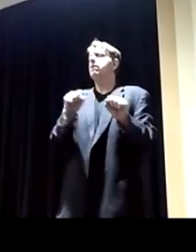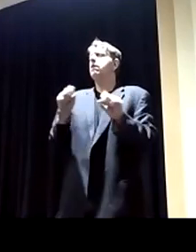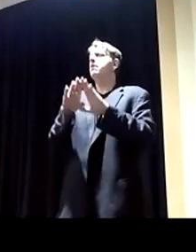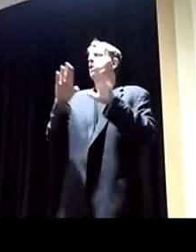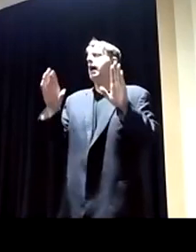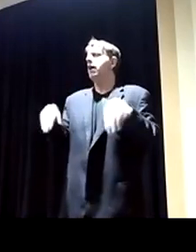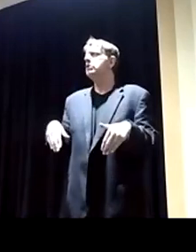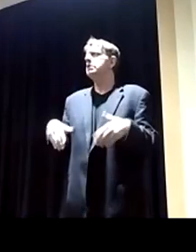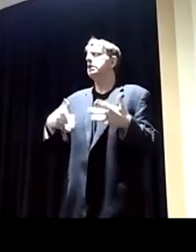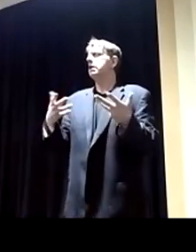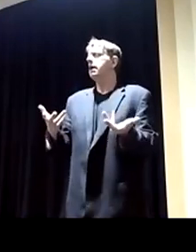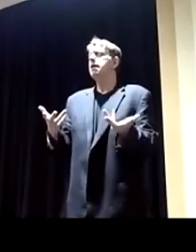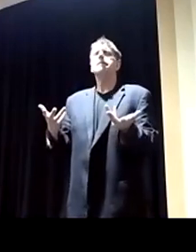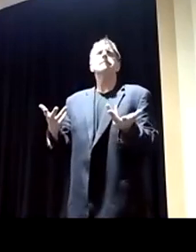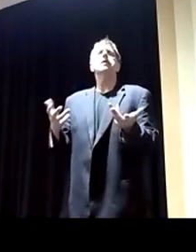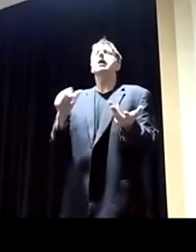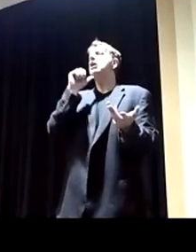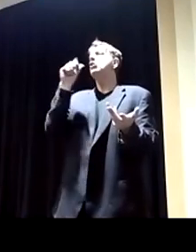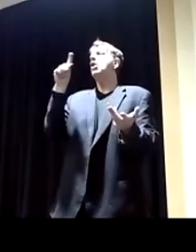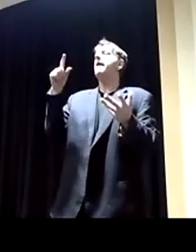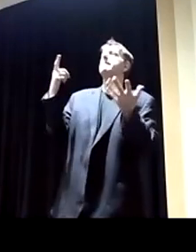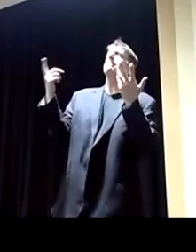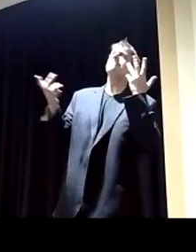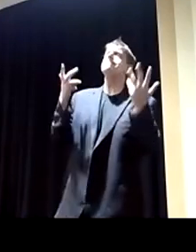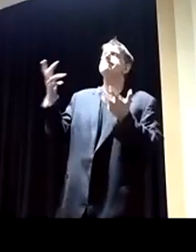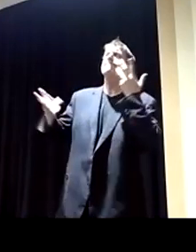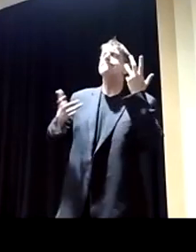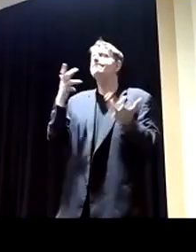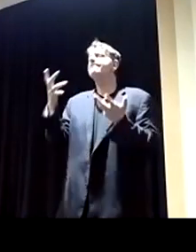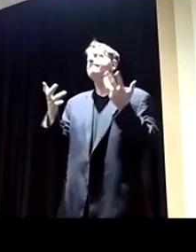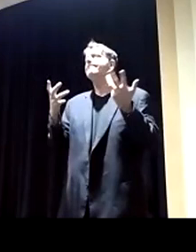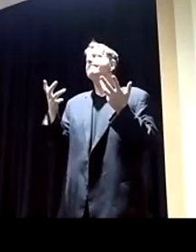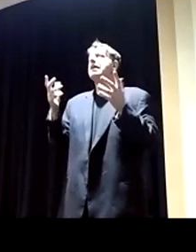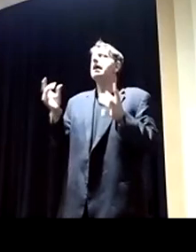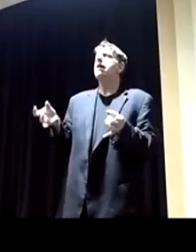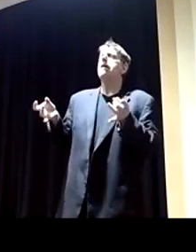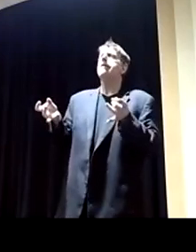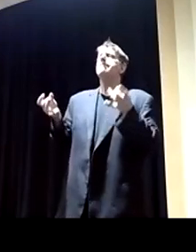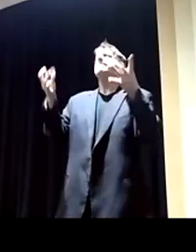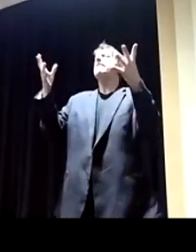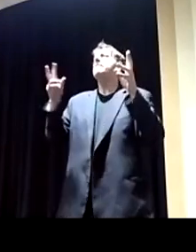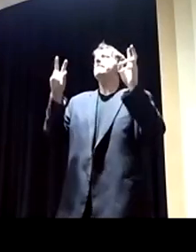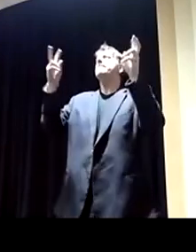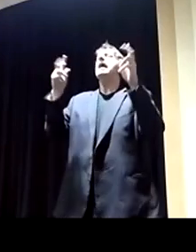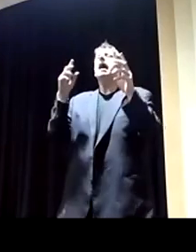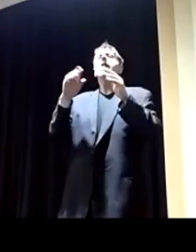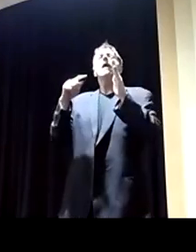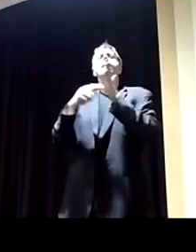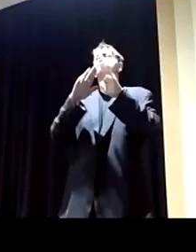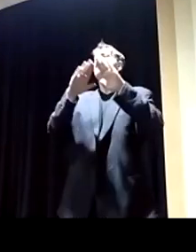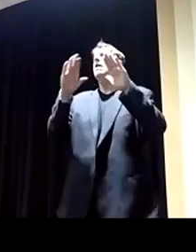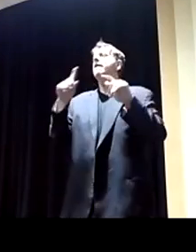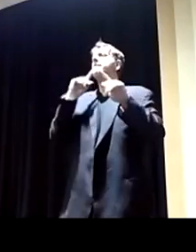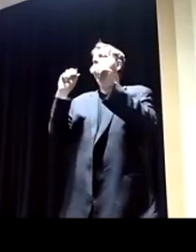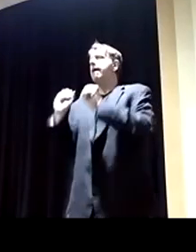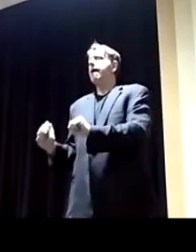not make it as if it's this terrible scourge. Affordable housing is for everyone and it really helps